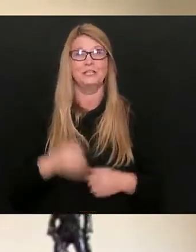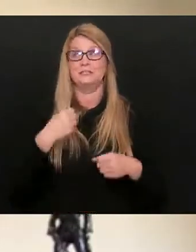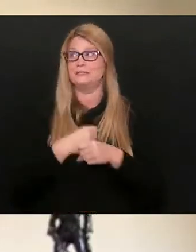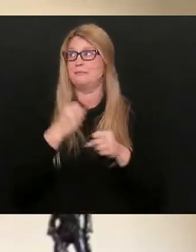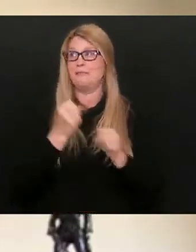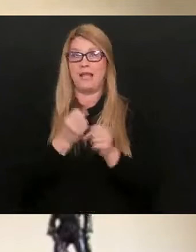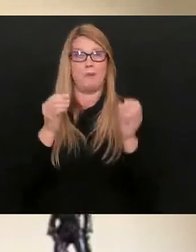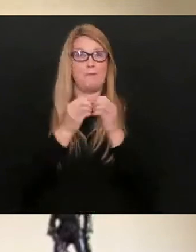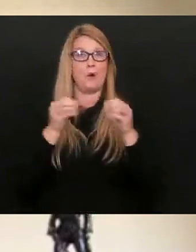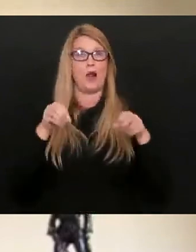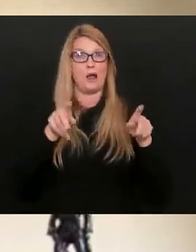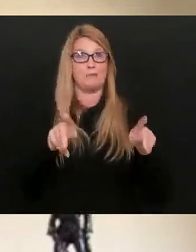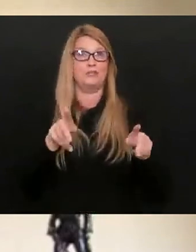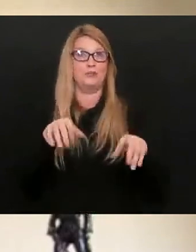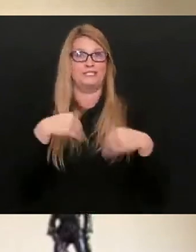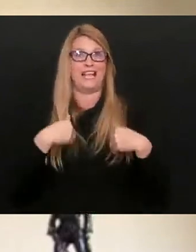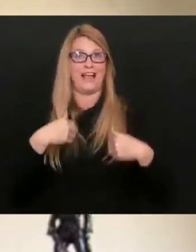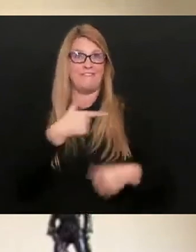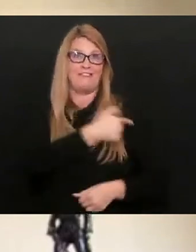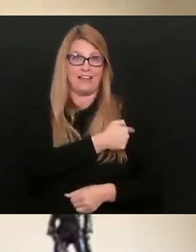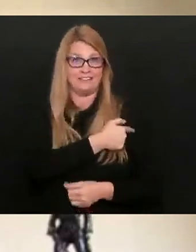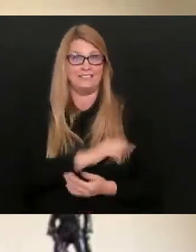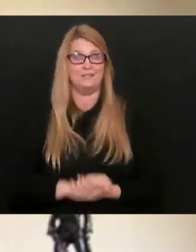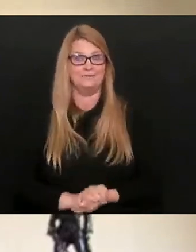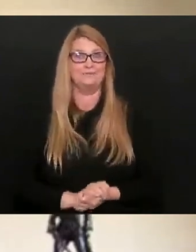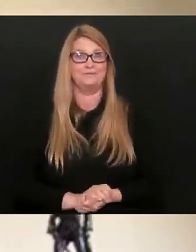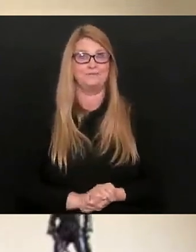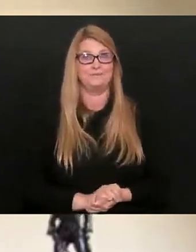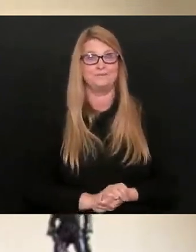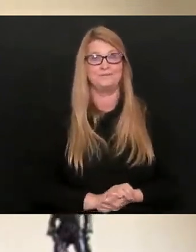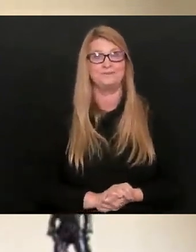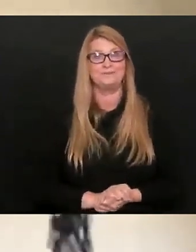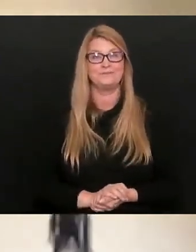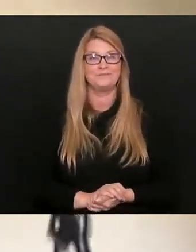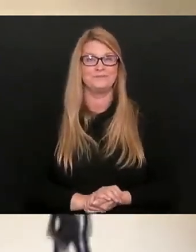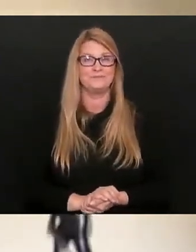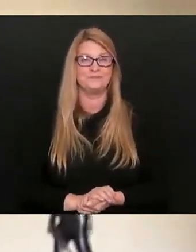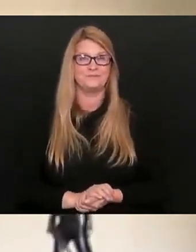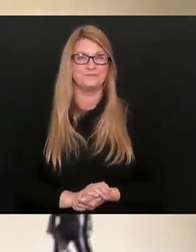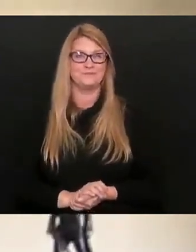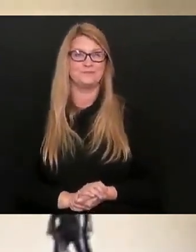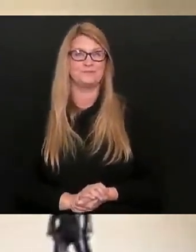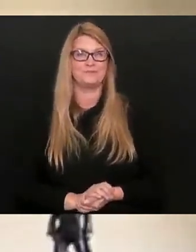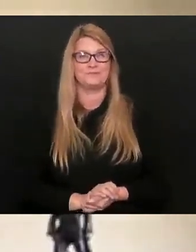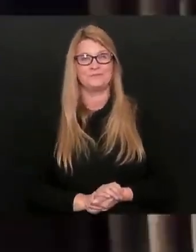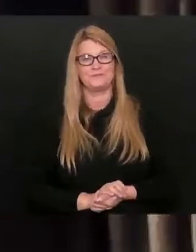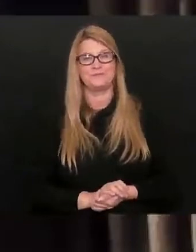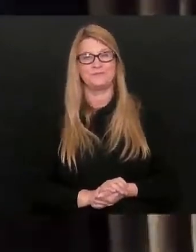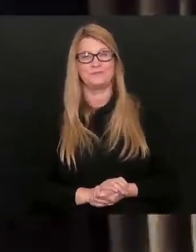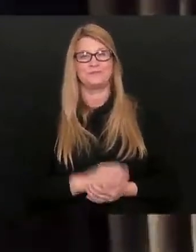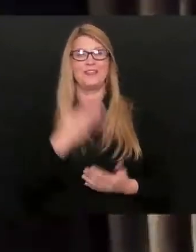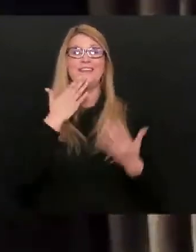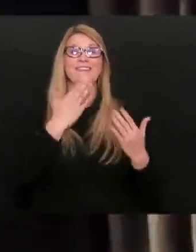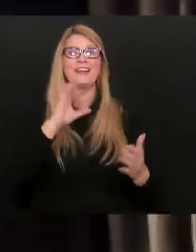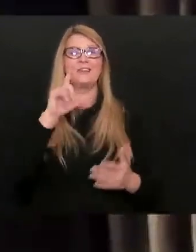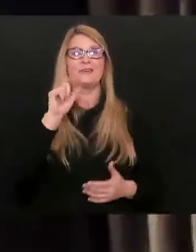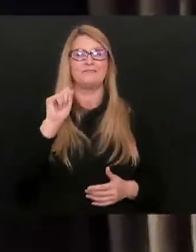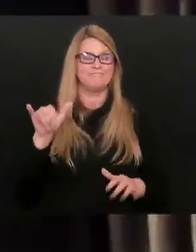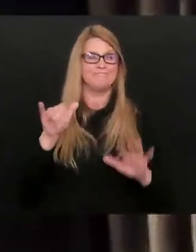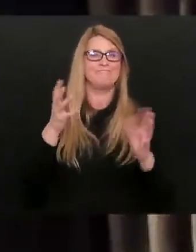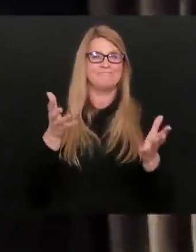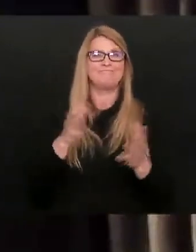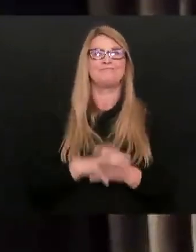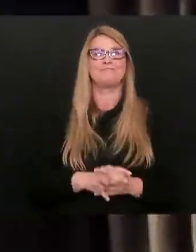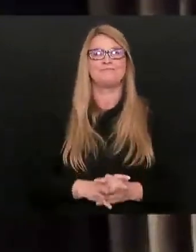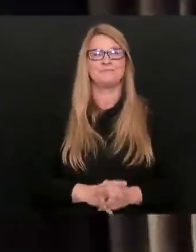paths available to get vaccines out. Well, I'll turn it to you. Thank you, Governor. Thank you, Jim. And, Mark, thank you for your